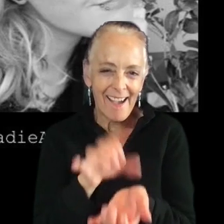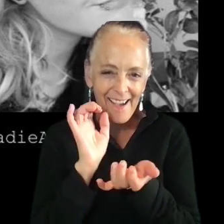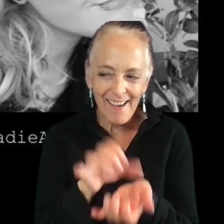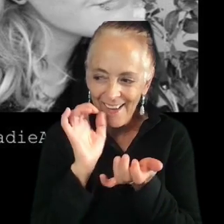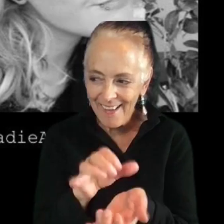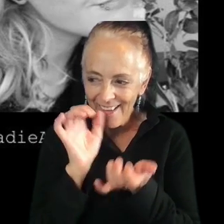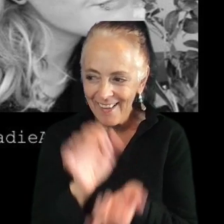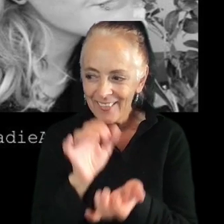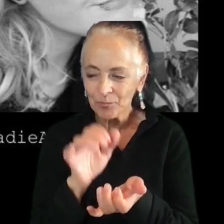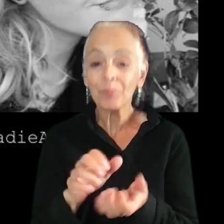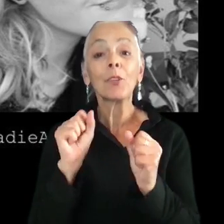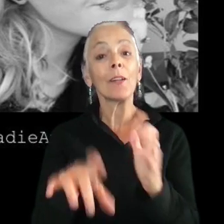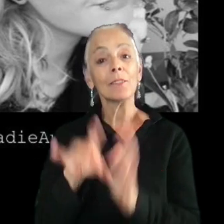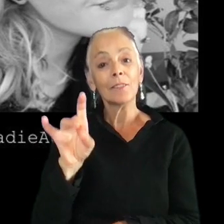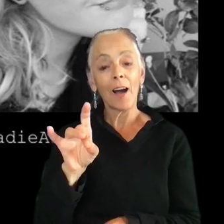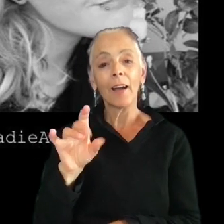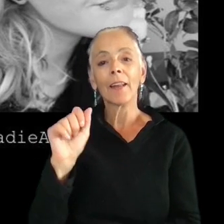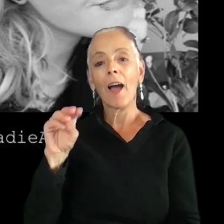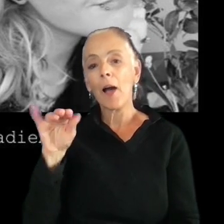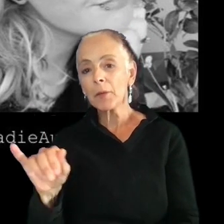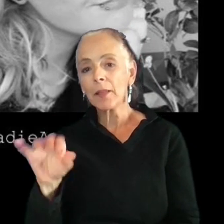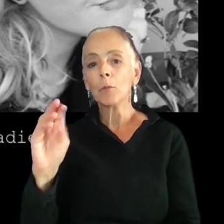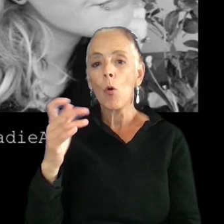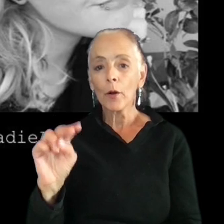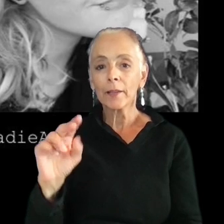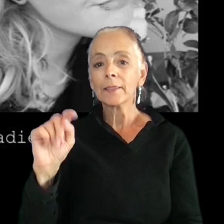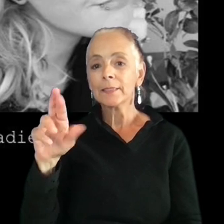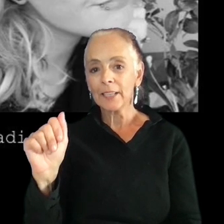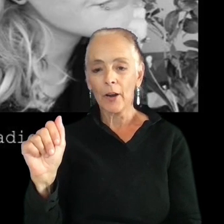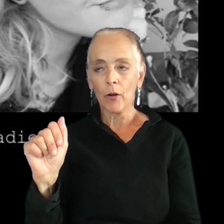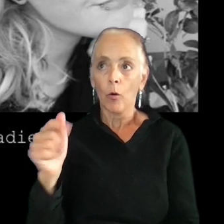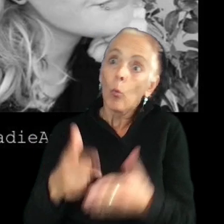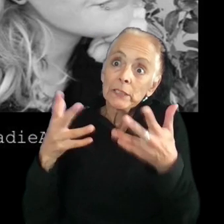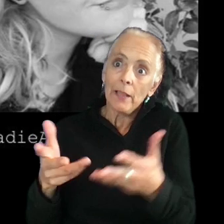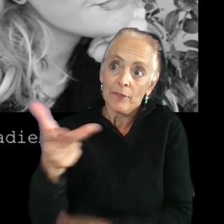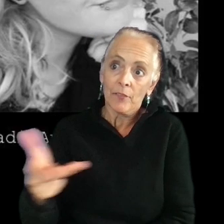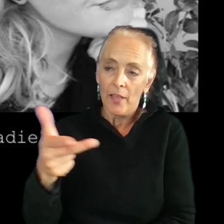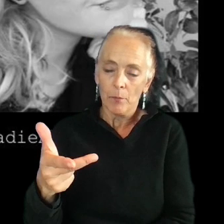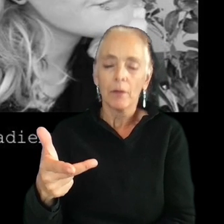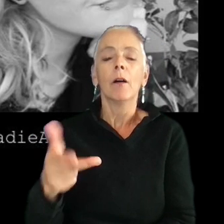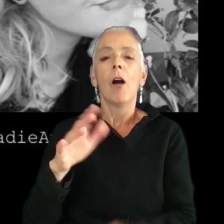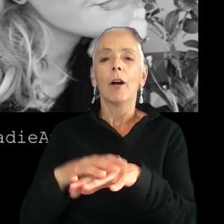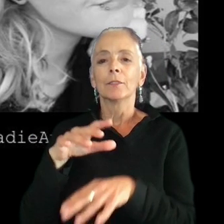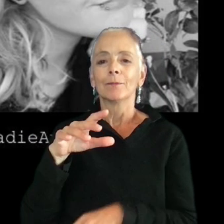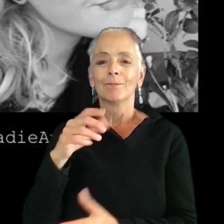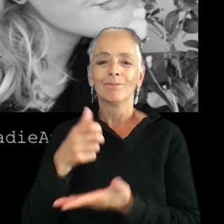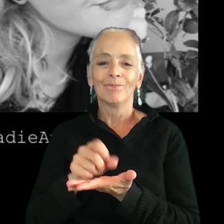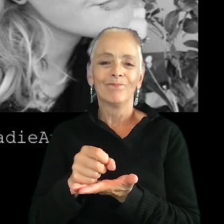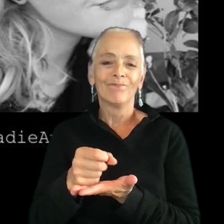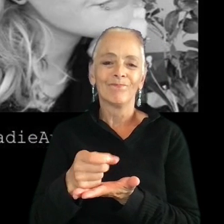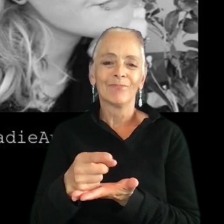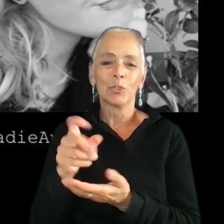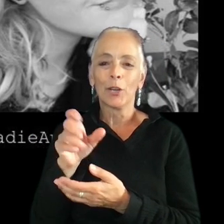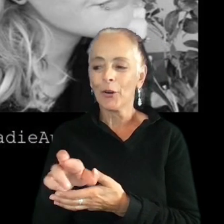You can find Ame, Morgan, and Tara, or at least what's left of them, on Twitter at The Slasher Chick, Mo